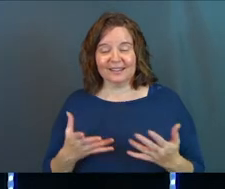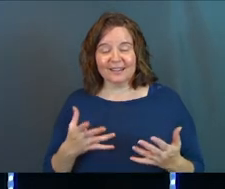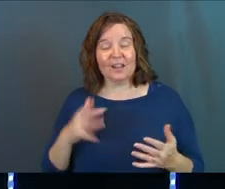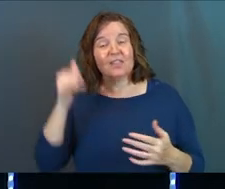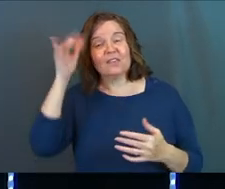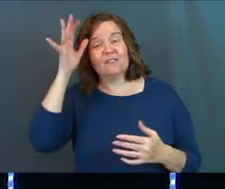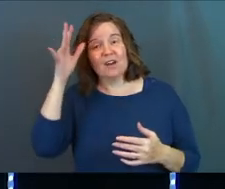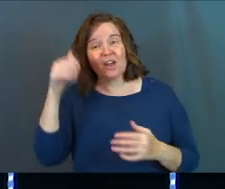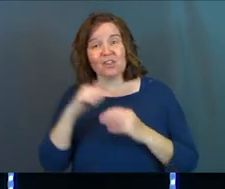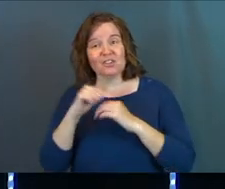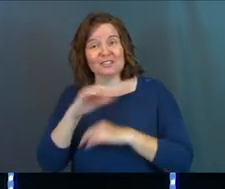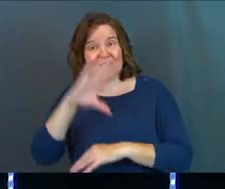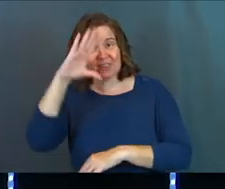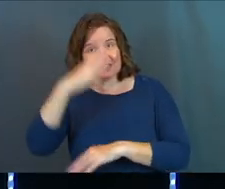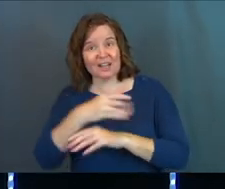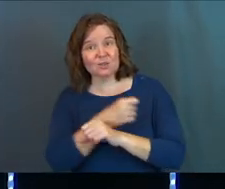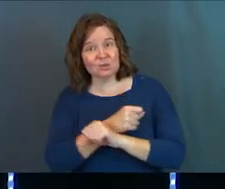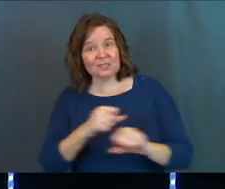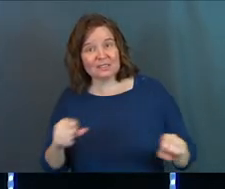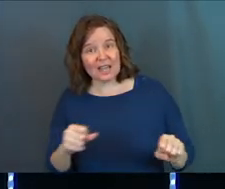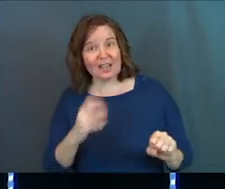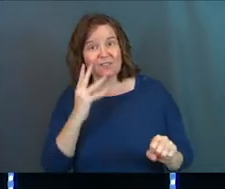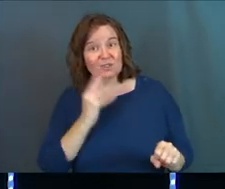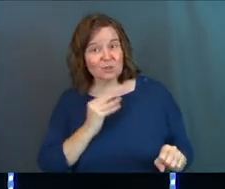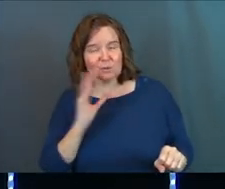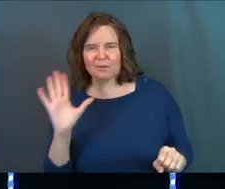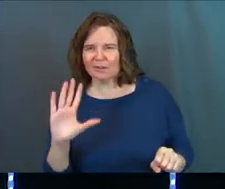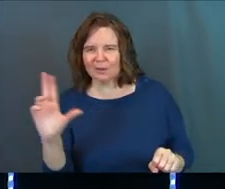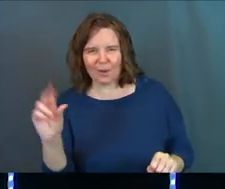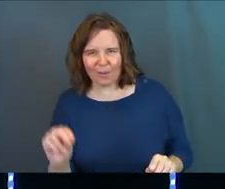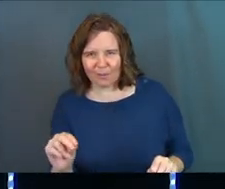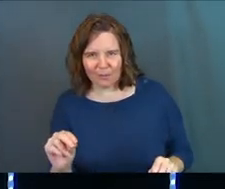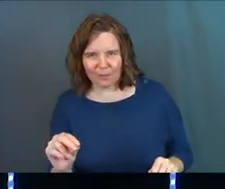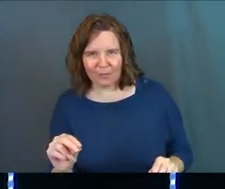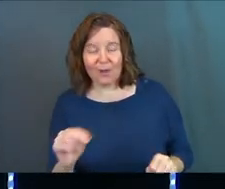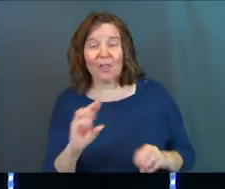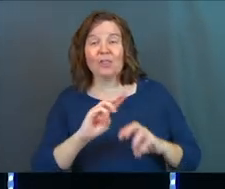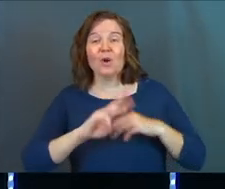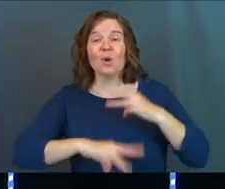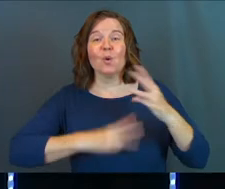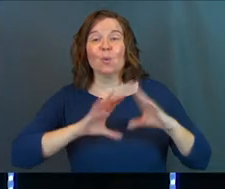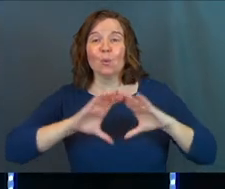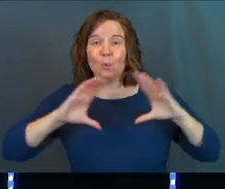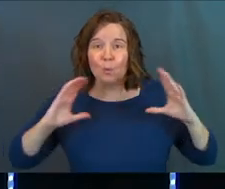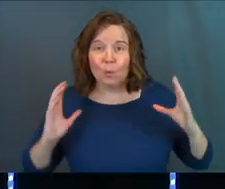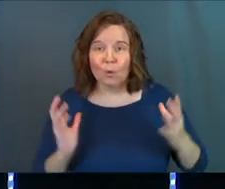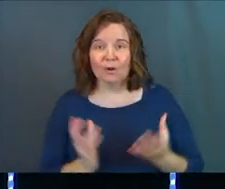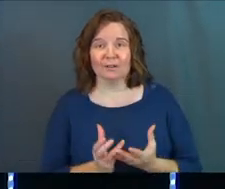The father sent the son to save the Jews? No. The world.